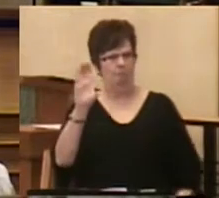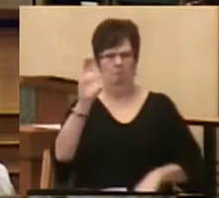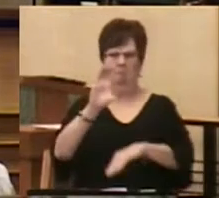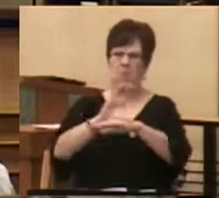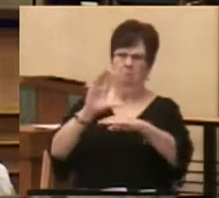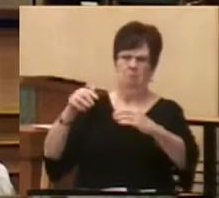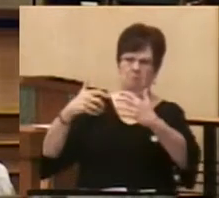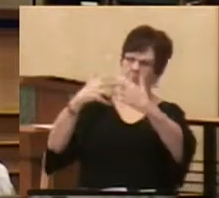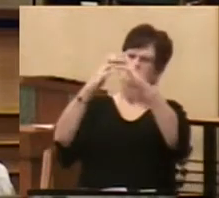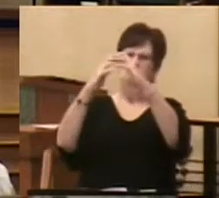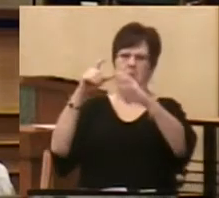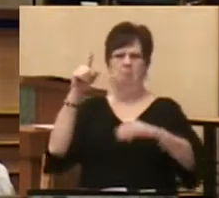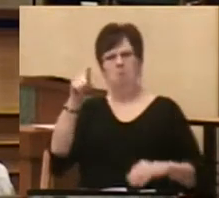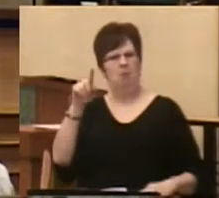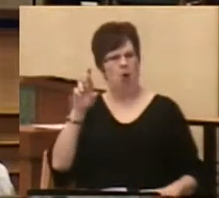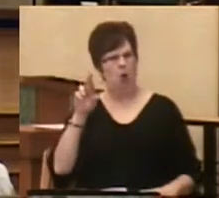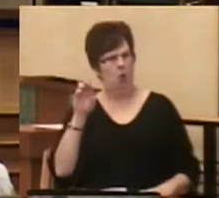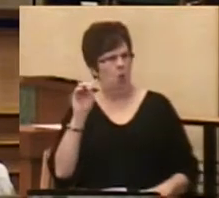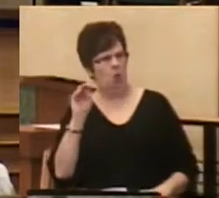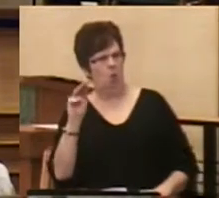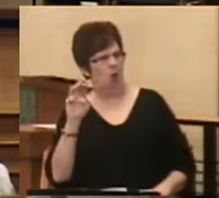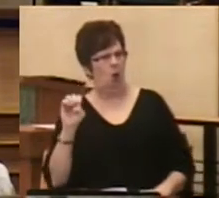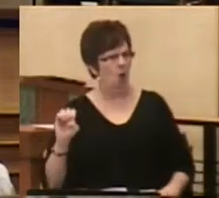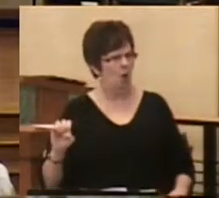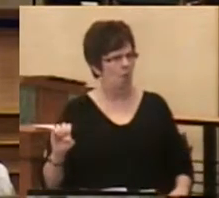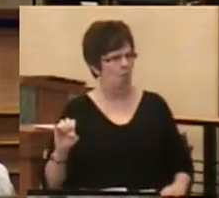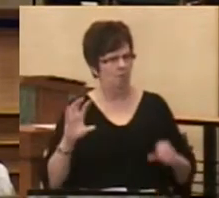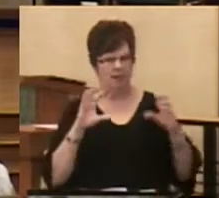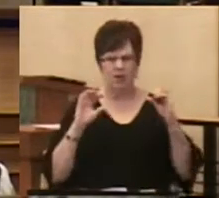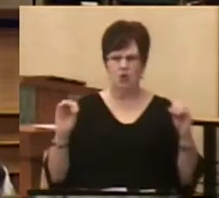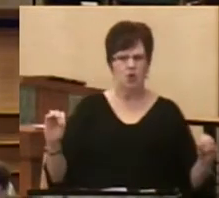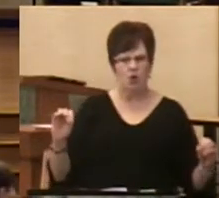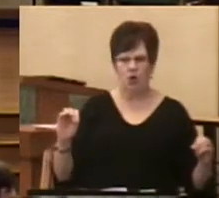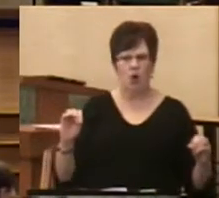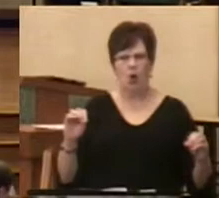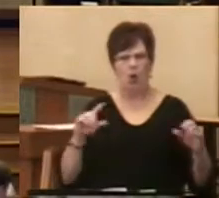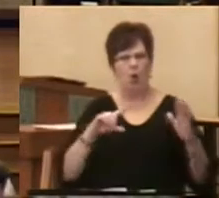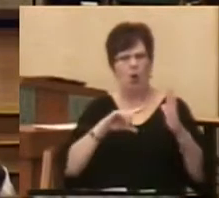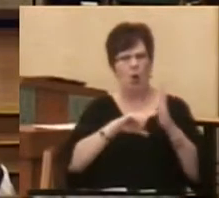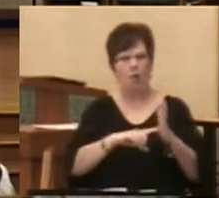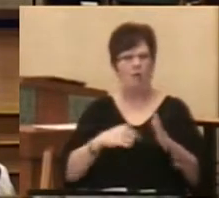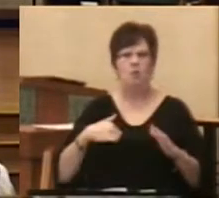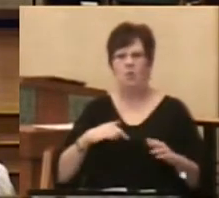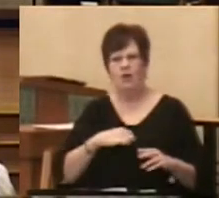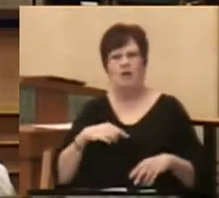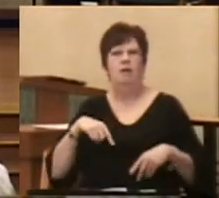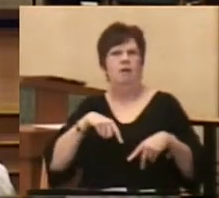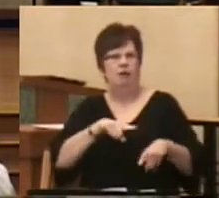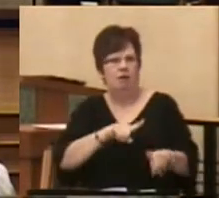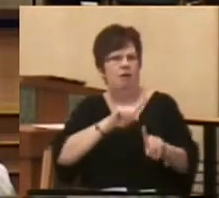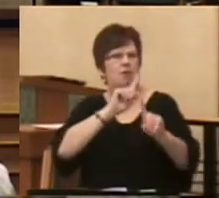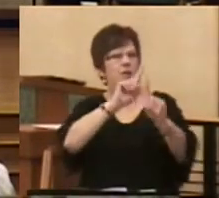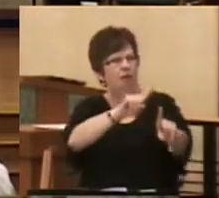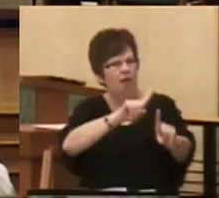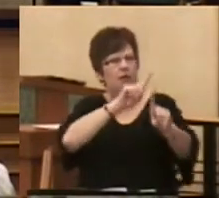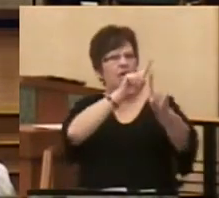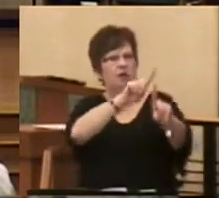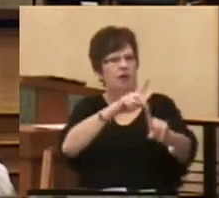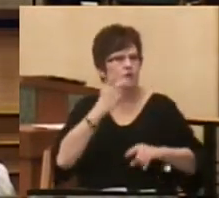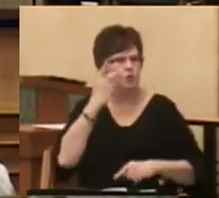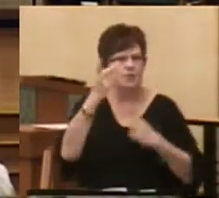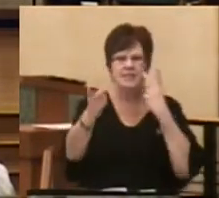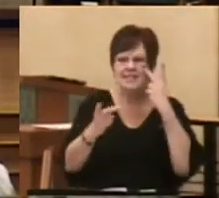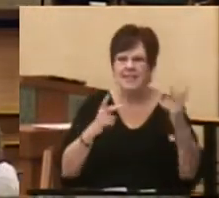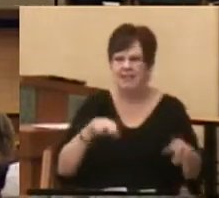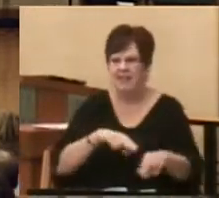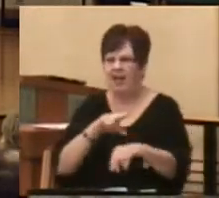Rome. We have no artifacts to which we pay pilgrimage. The national offices